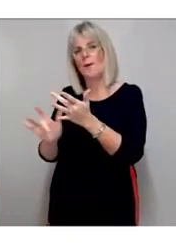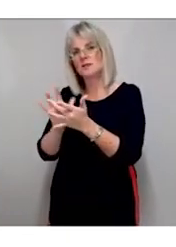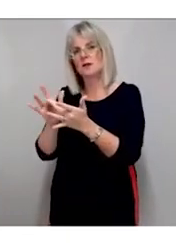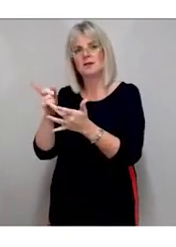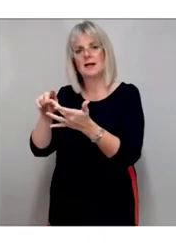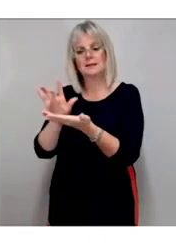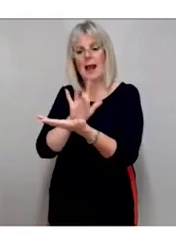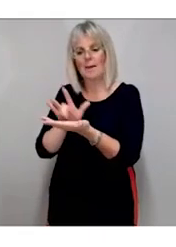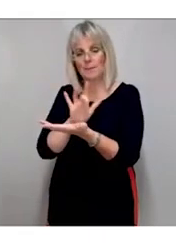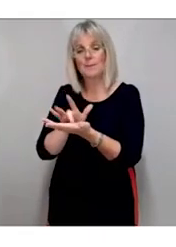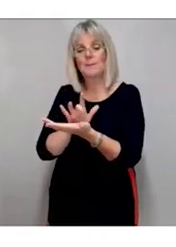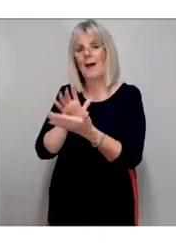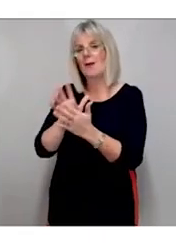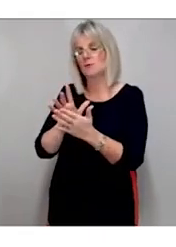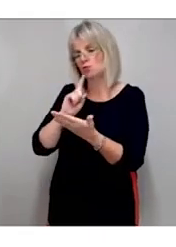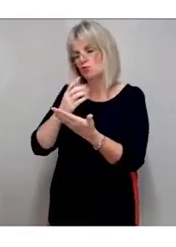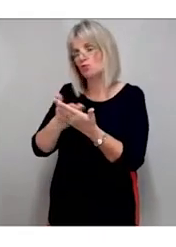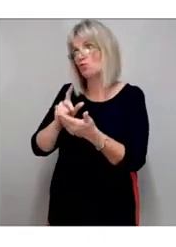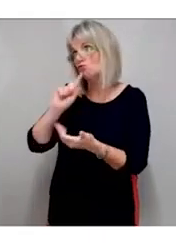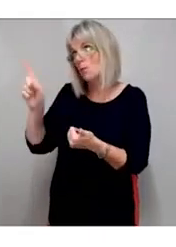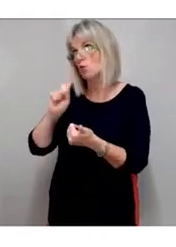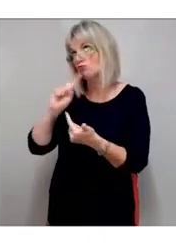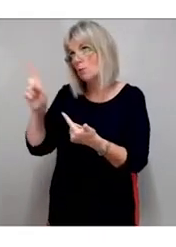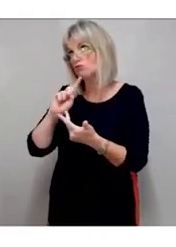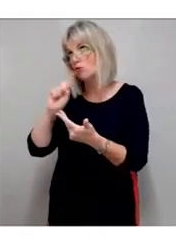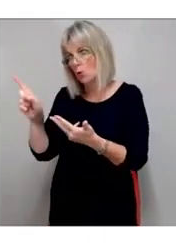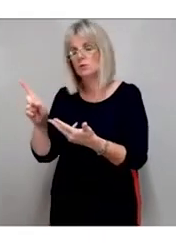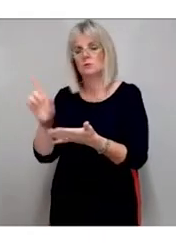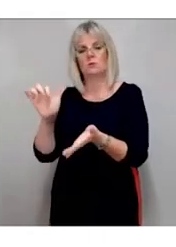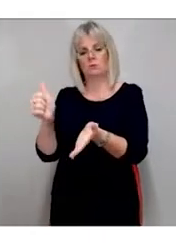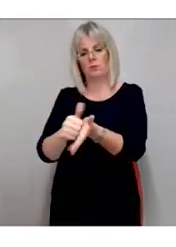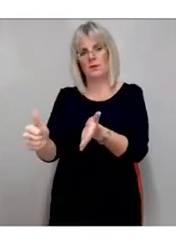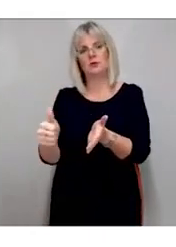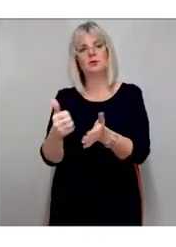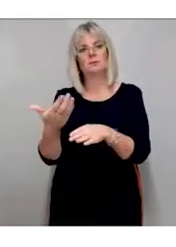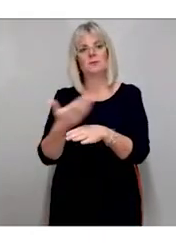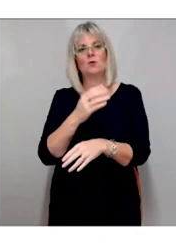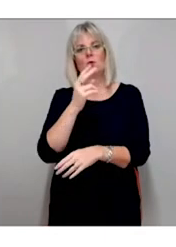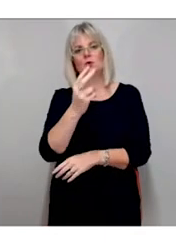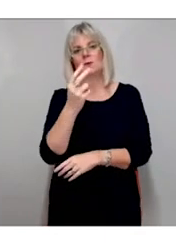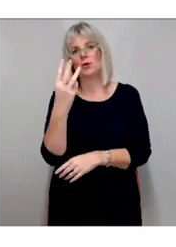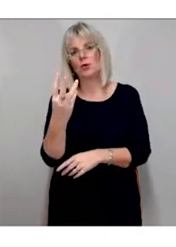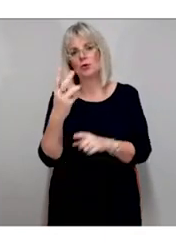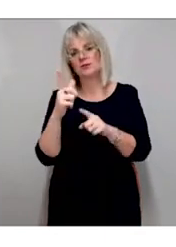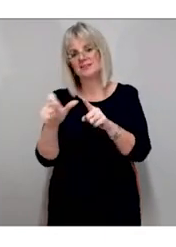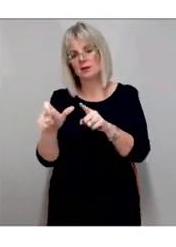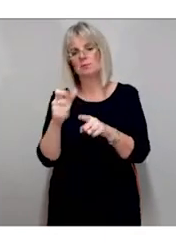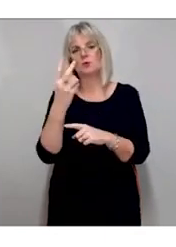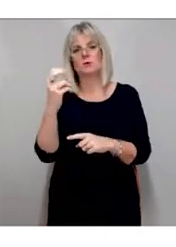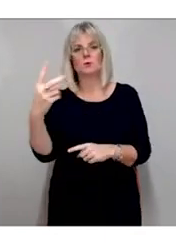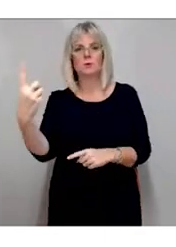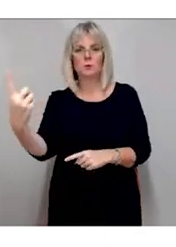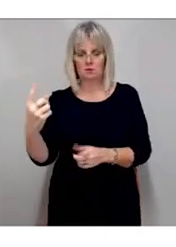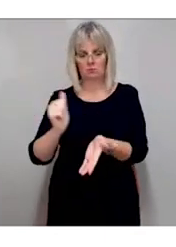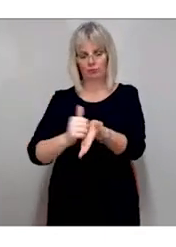to the Commission and made public for the first time by 23 December 2021. The